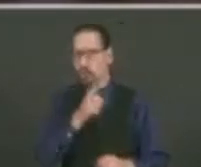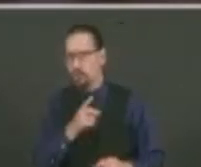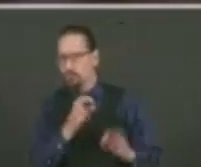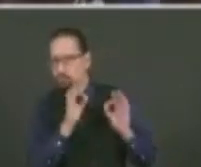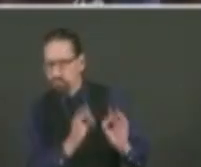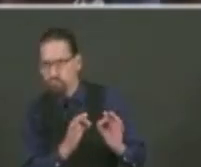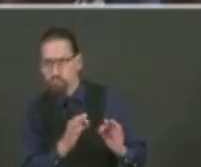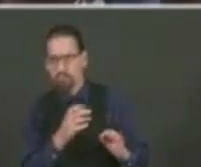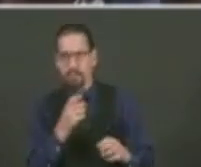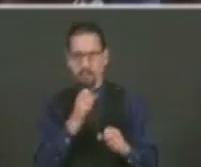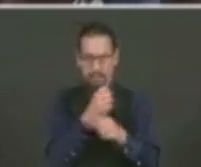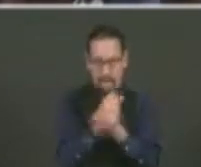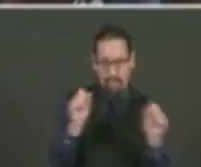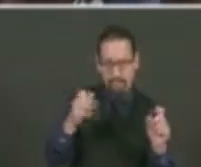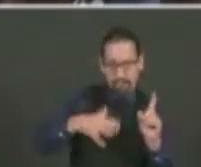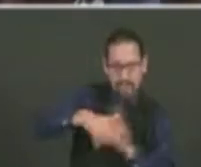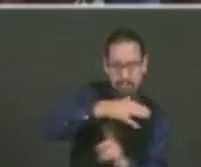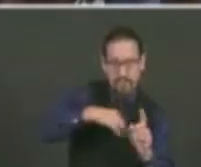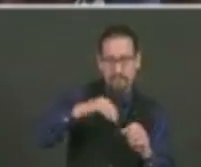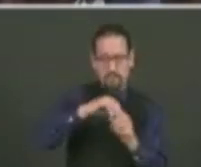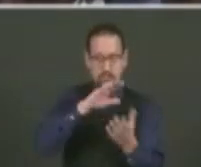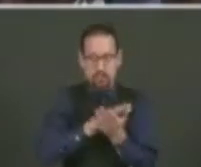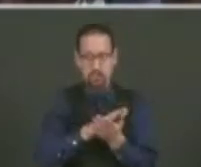compliance. Want to add anything?